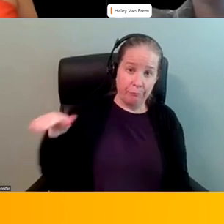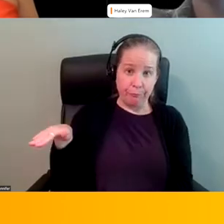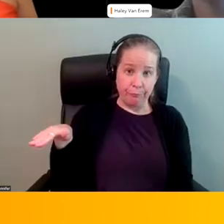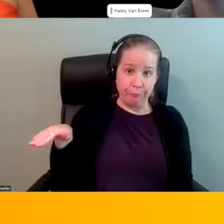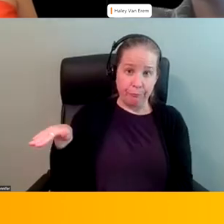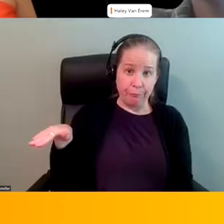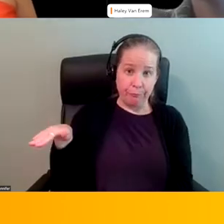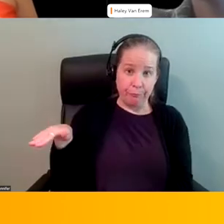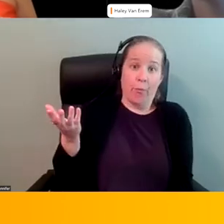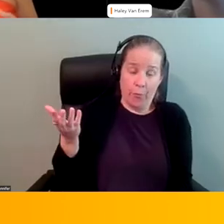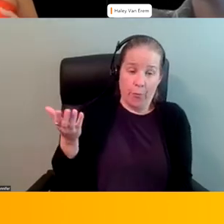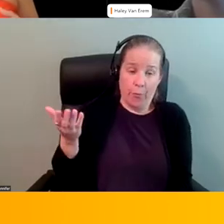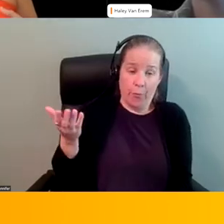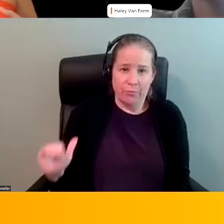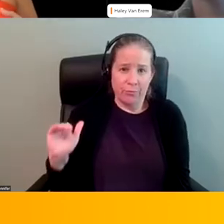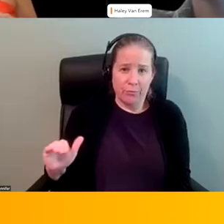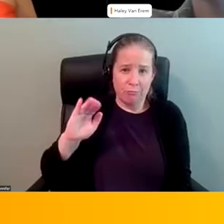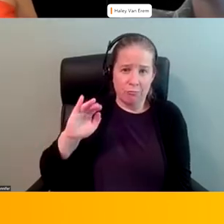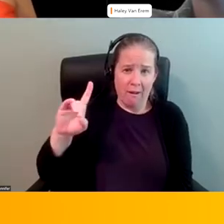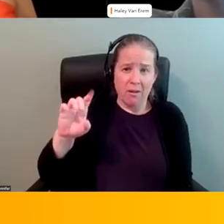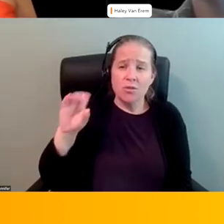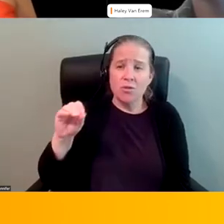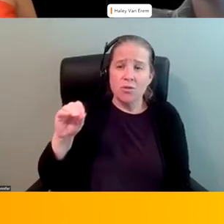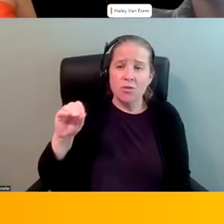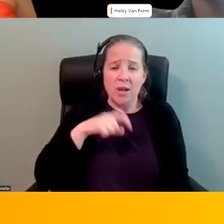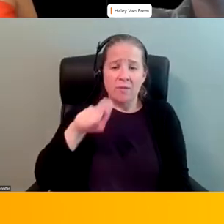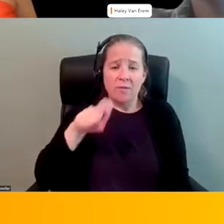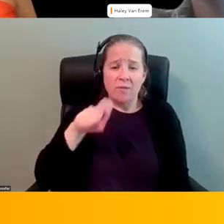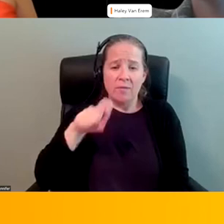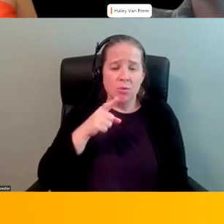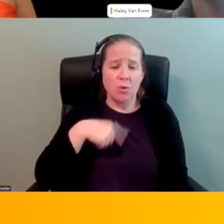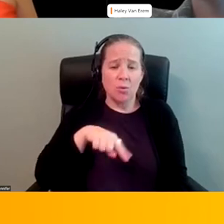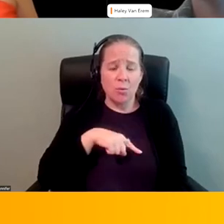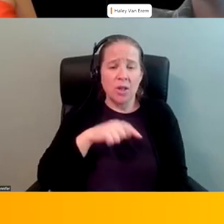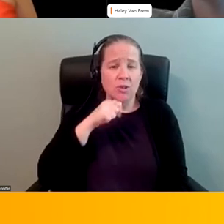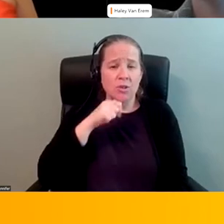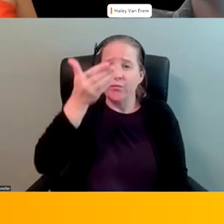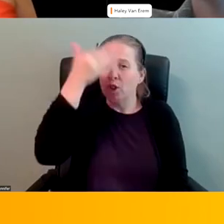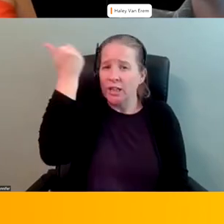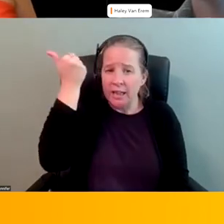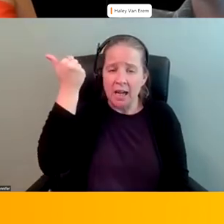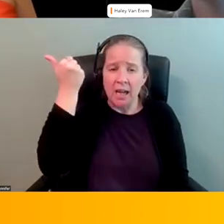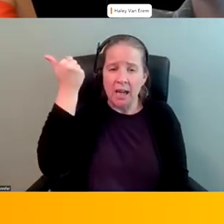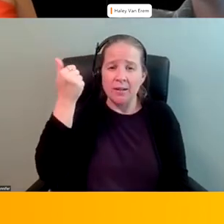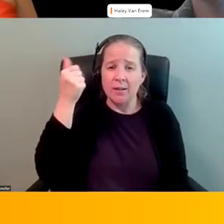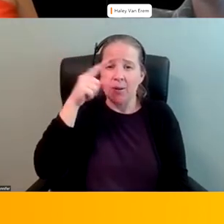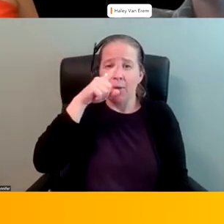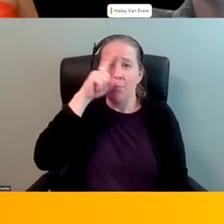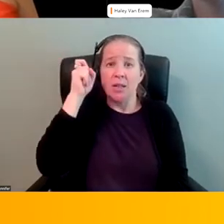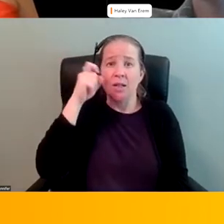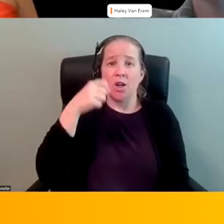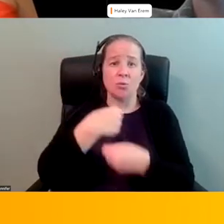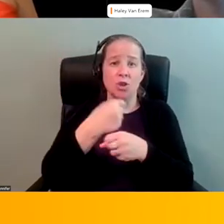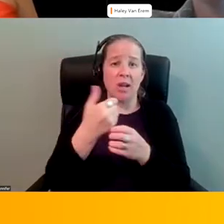mean you know a small child and so we have to make sure that we we don't forget just because we're creating that new